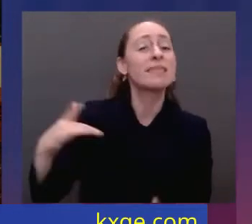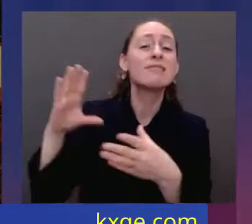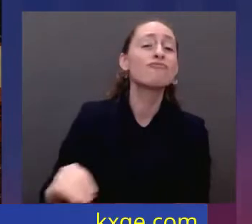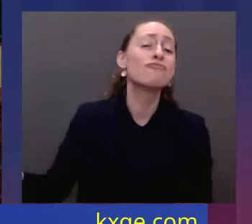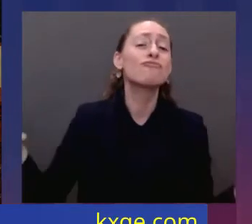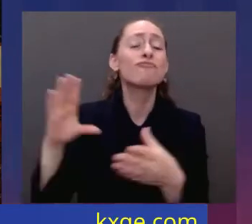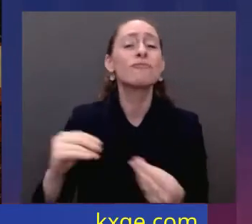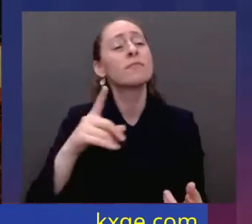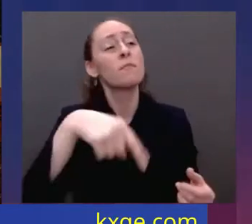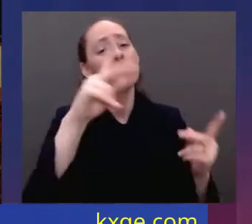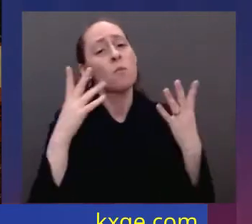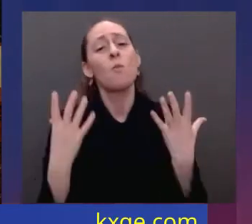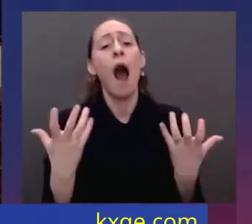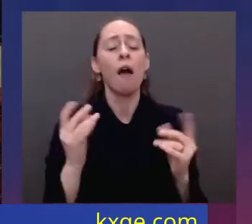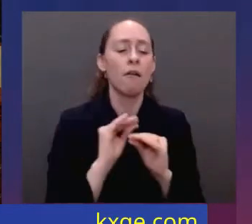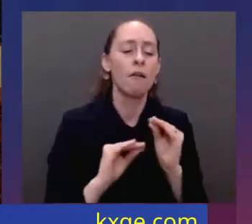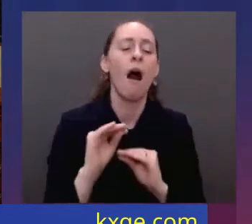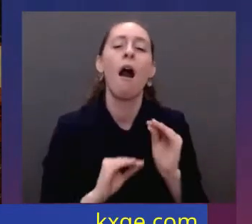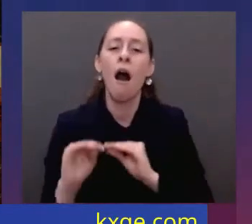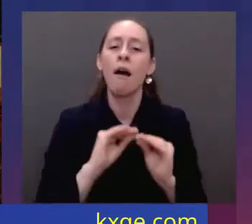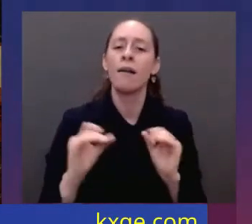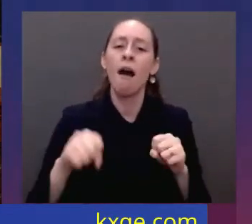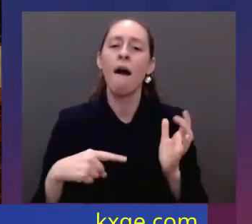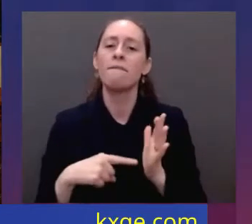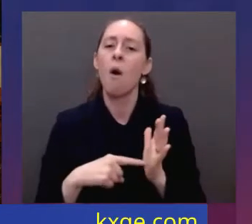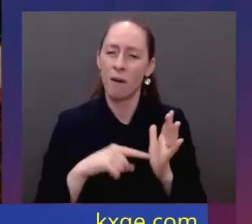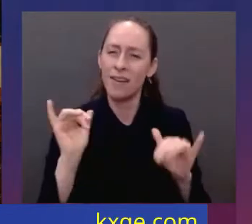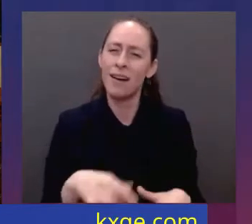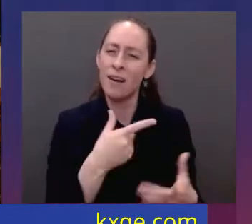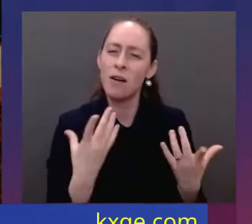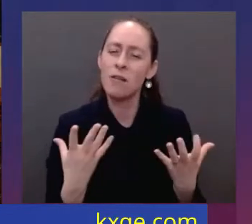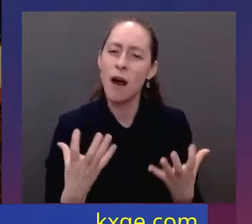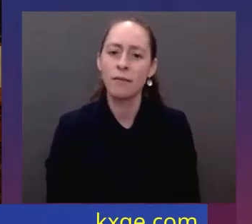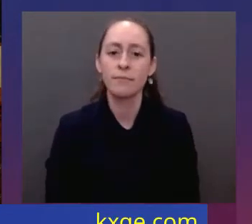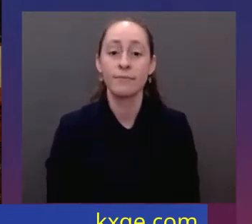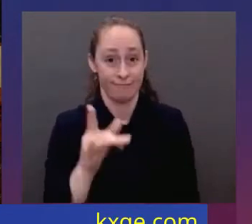cut passed in the previous administration that benefited the top 1% of Americans, the American Rescue Plan